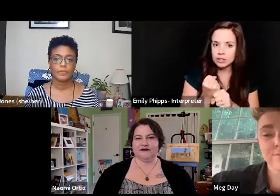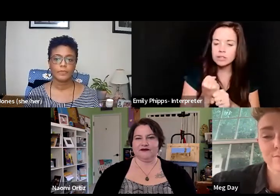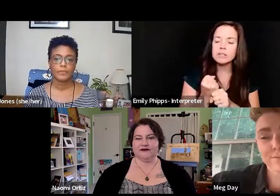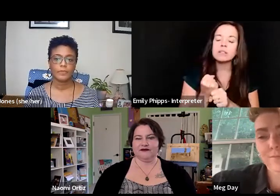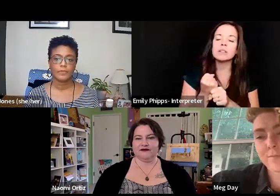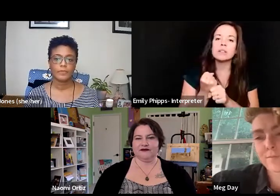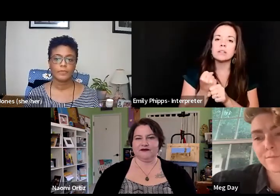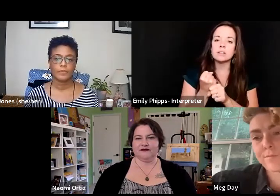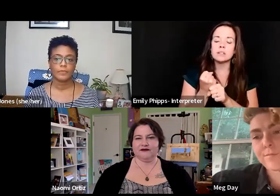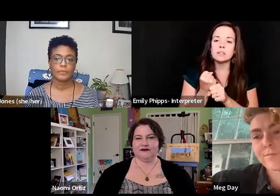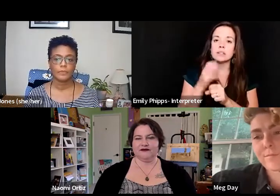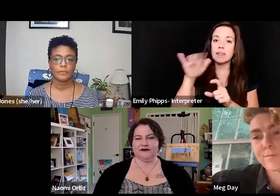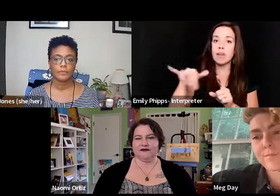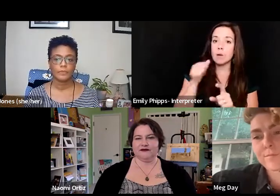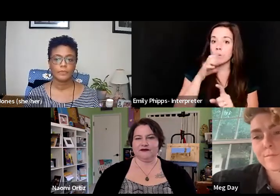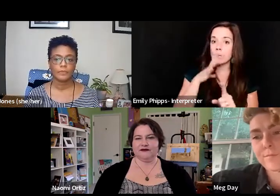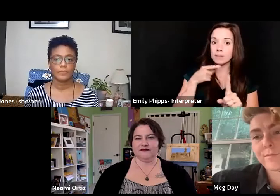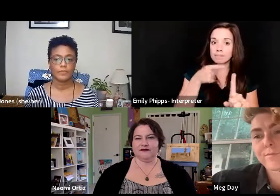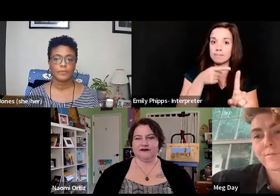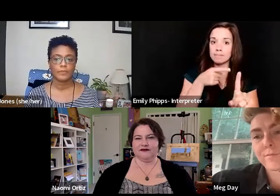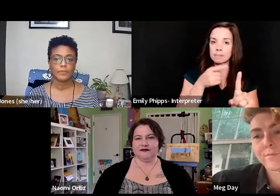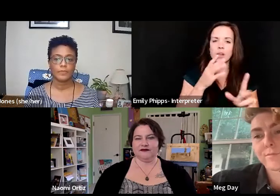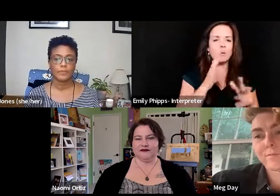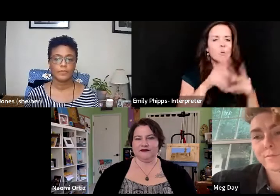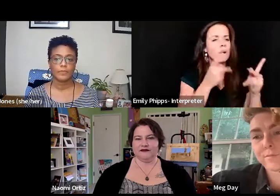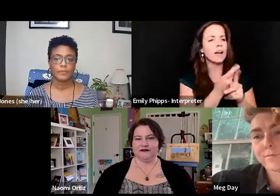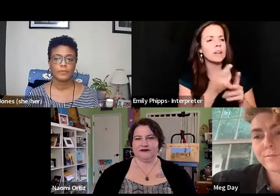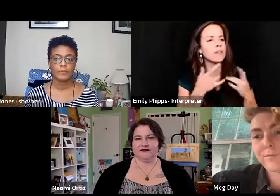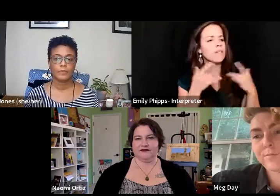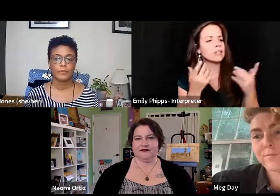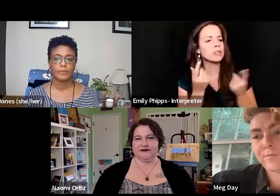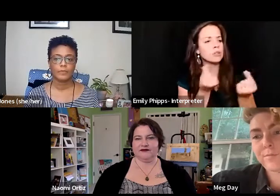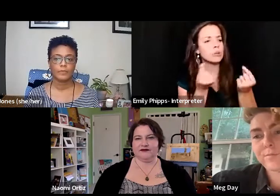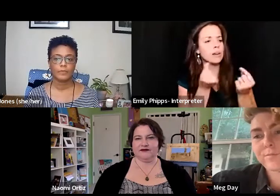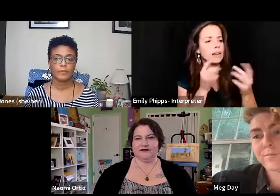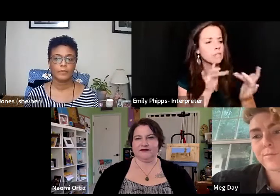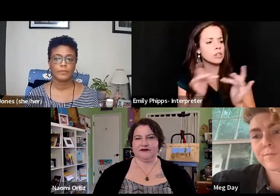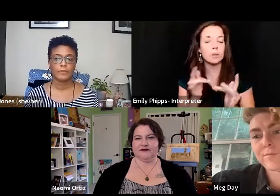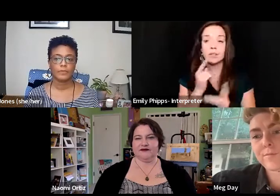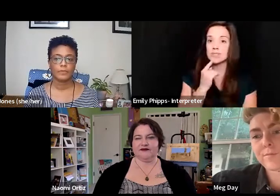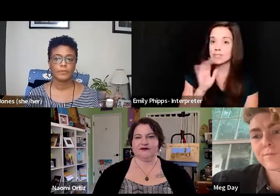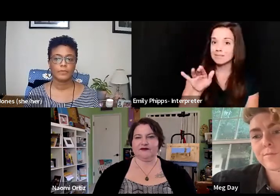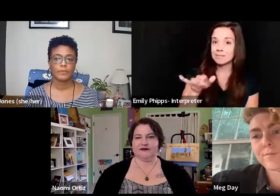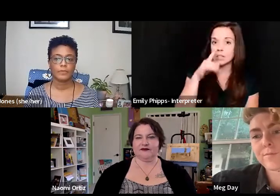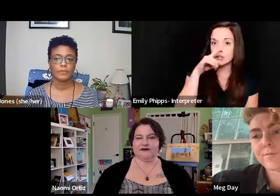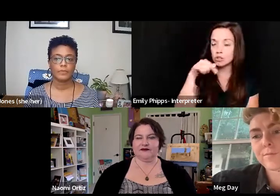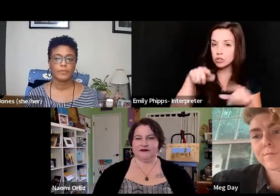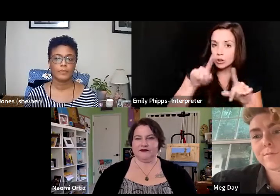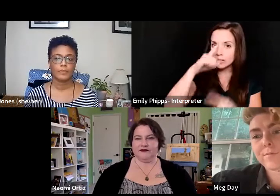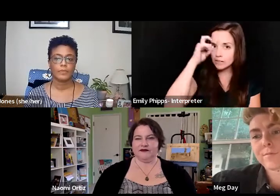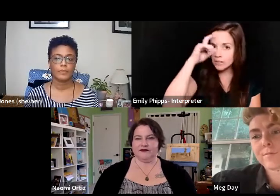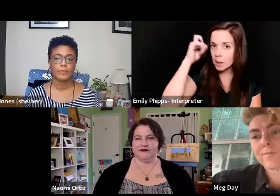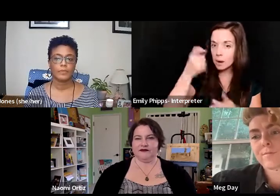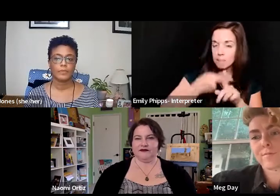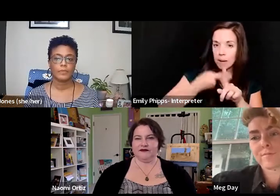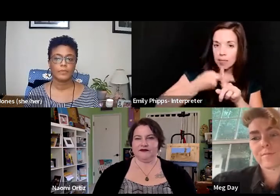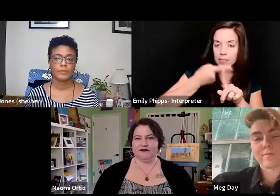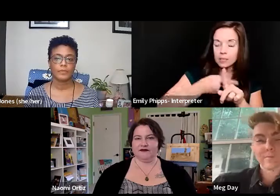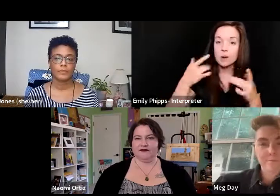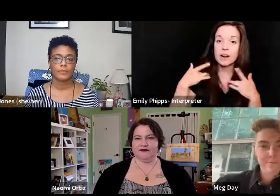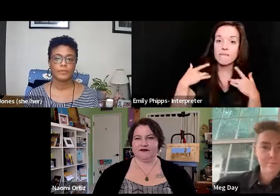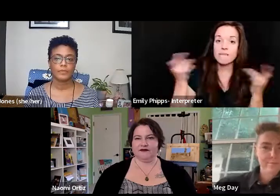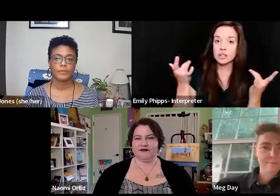She, when I was talking about what kind of events are you doing? Are you doing virtual? She's like, know, during the summer months, there's an event space, the Witchwood